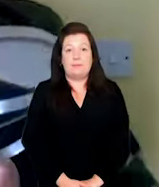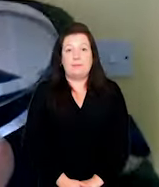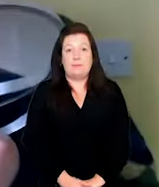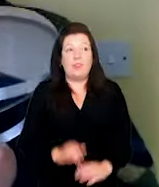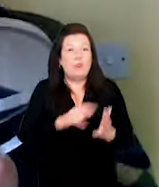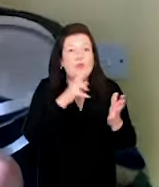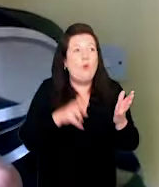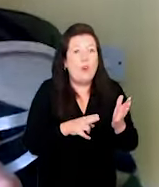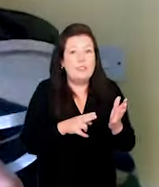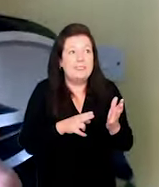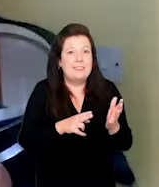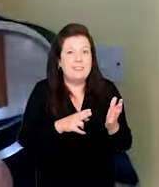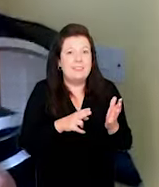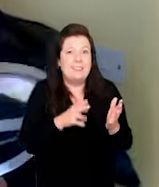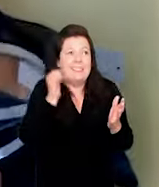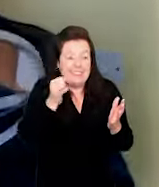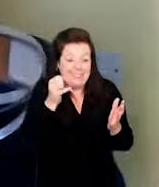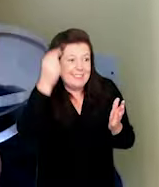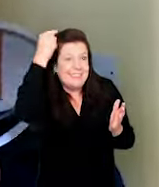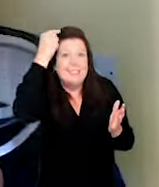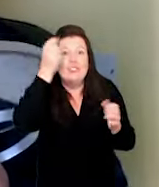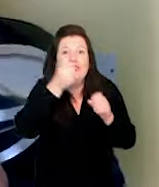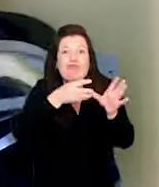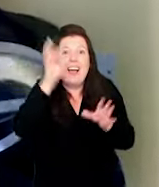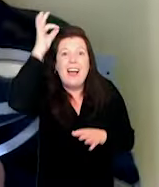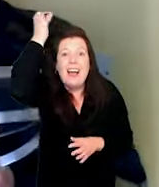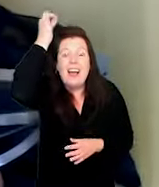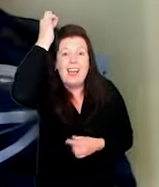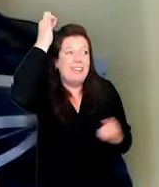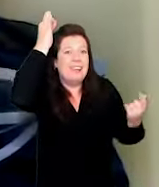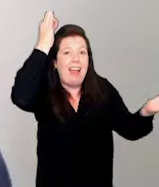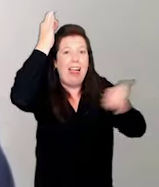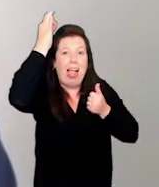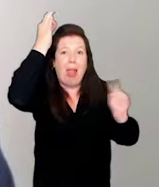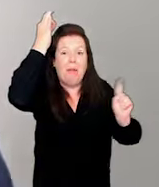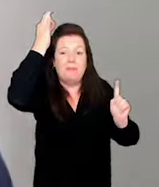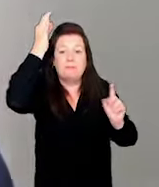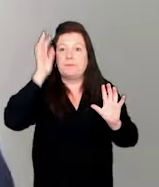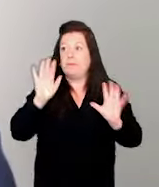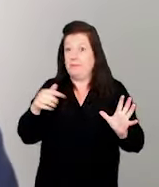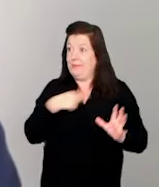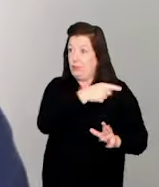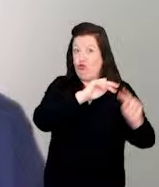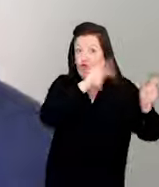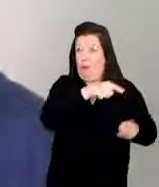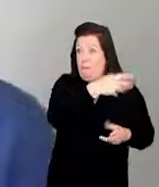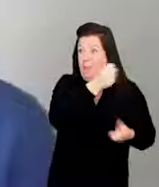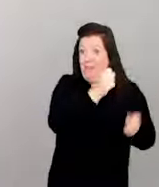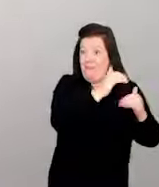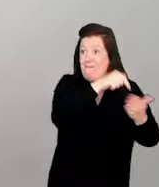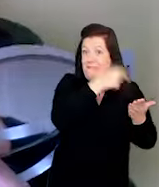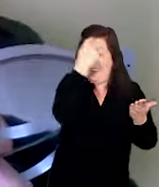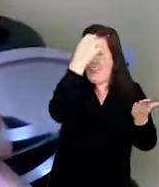Sean! I found a grey hair! Do something! We got some hair dyeing stock!